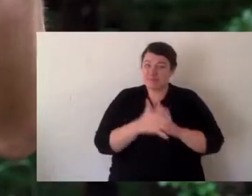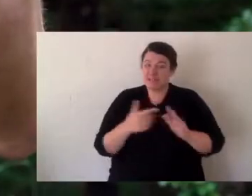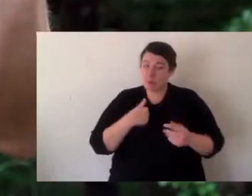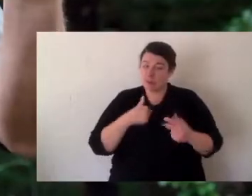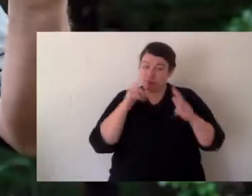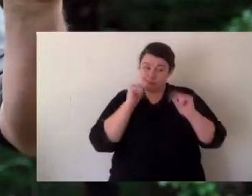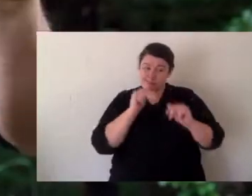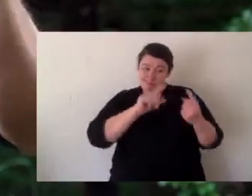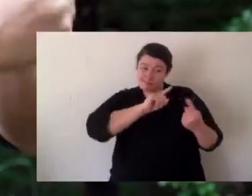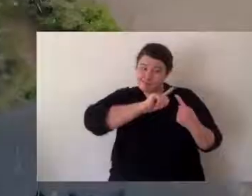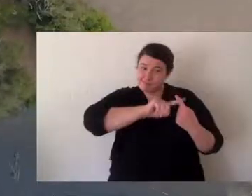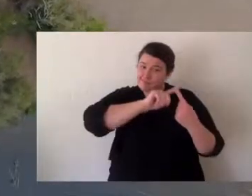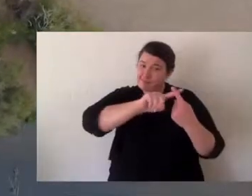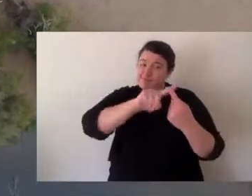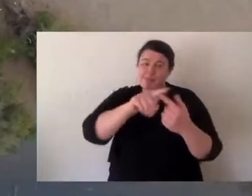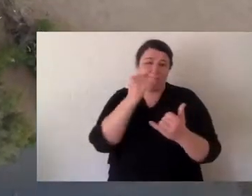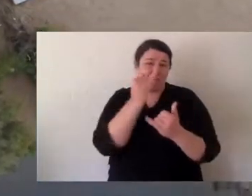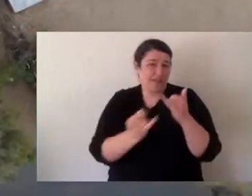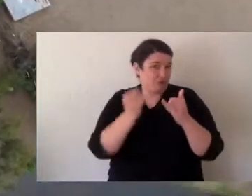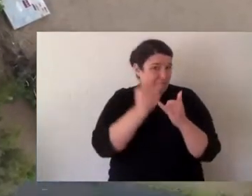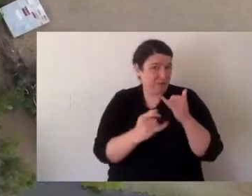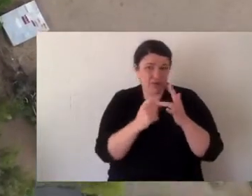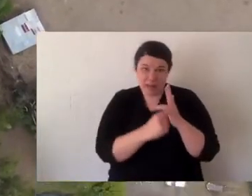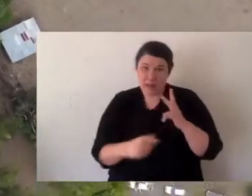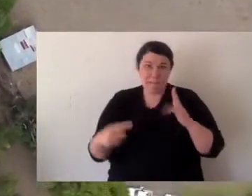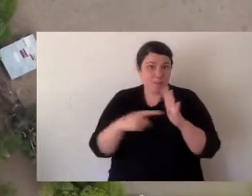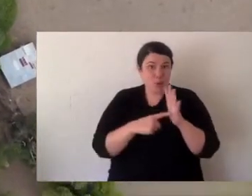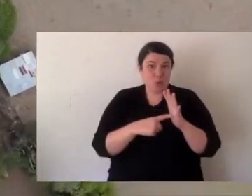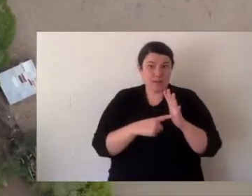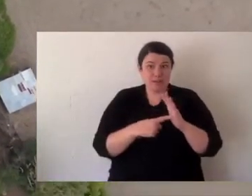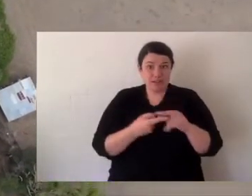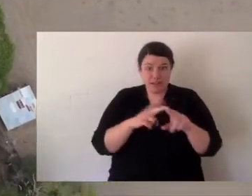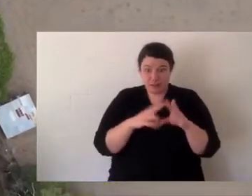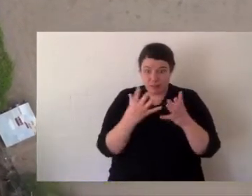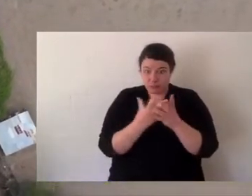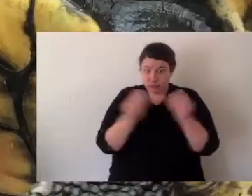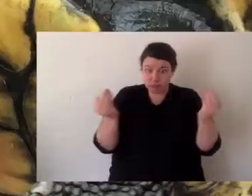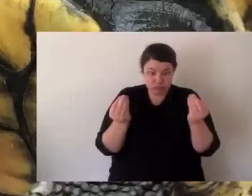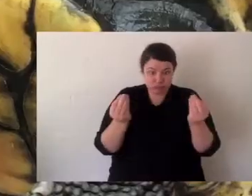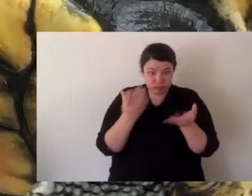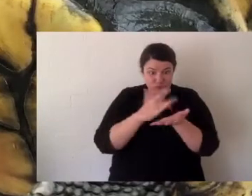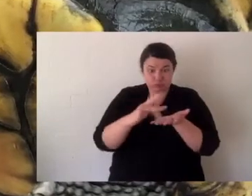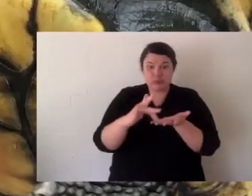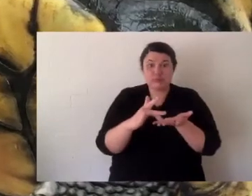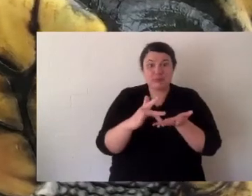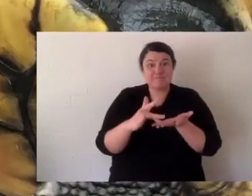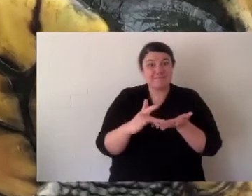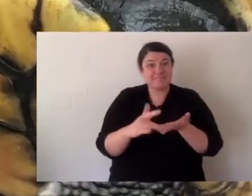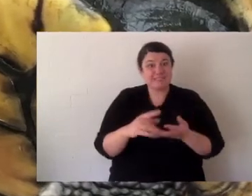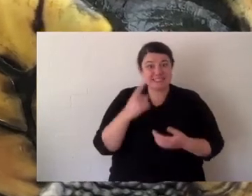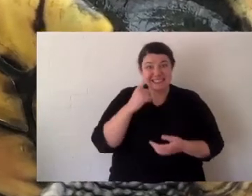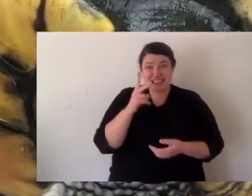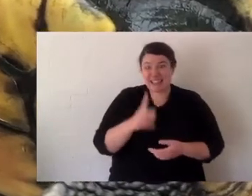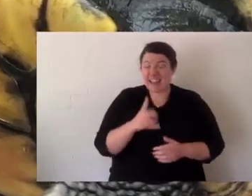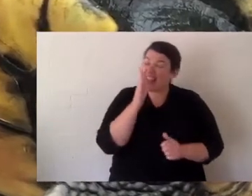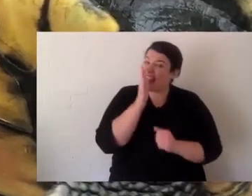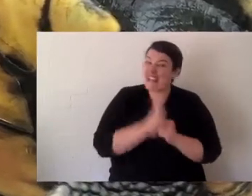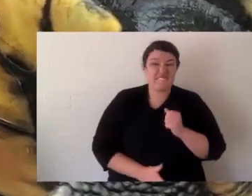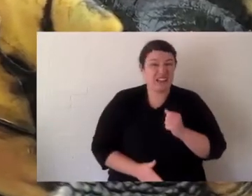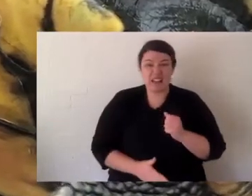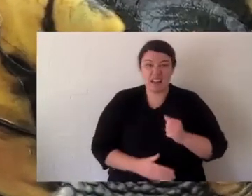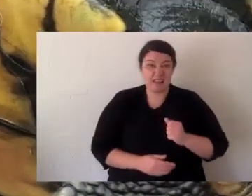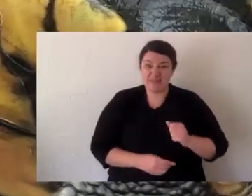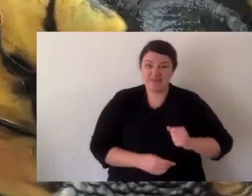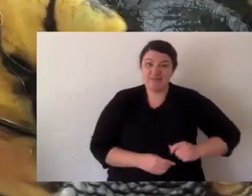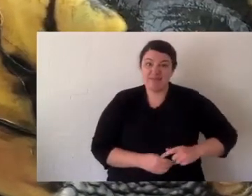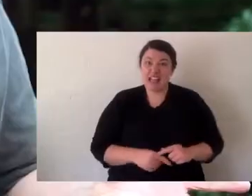river system but they're only found in one little area and that makes their conservation so much more important because if they